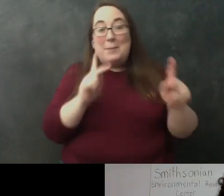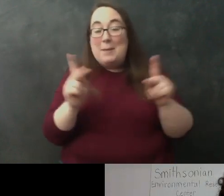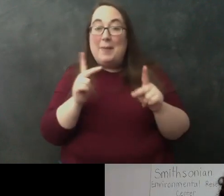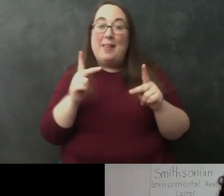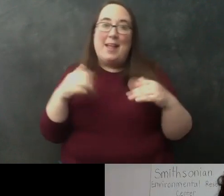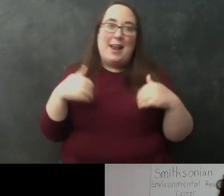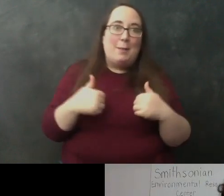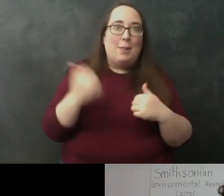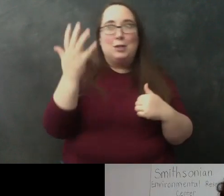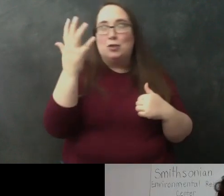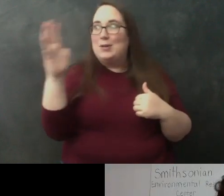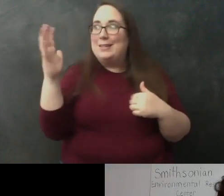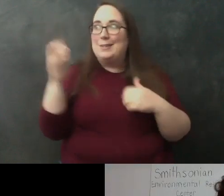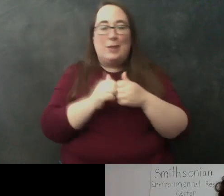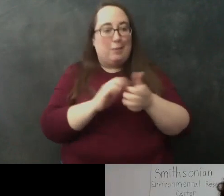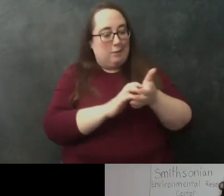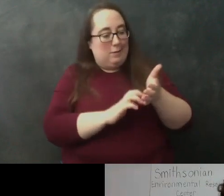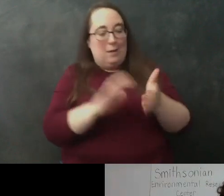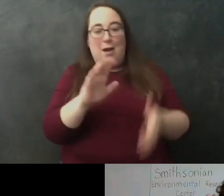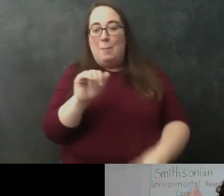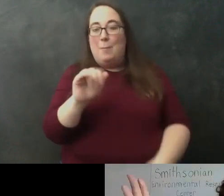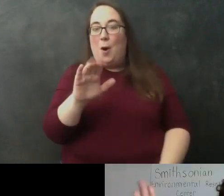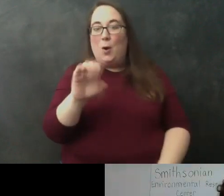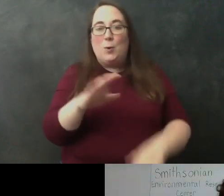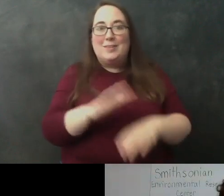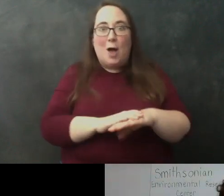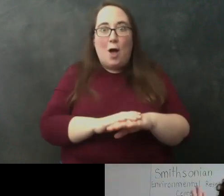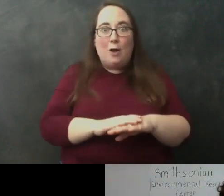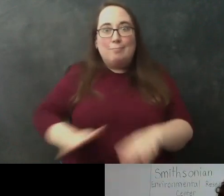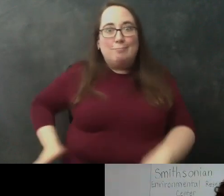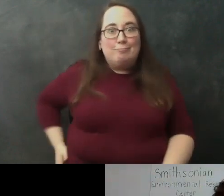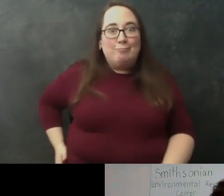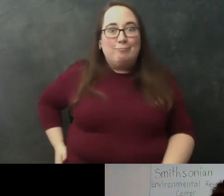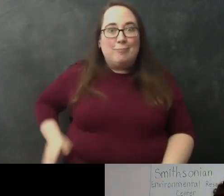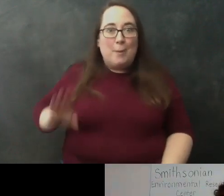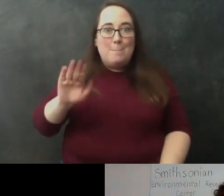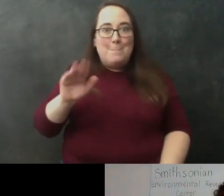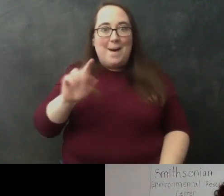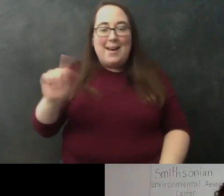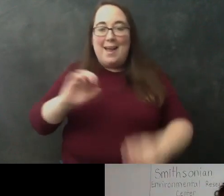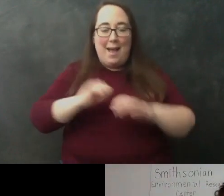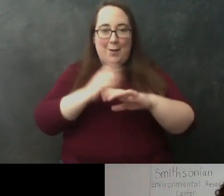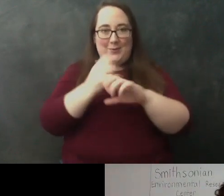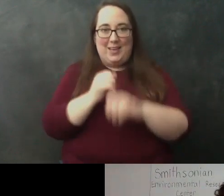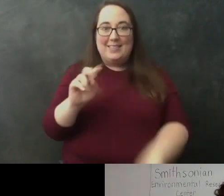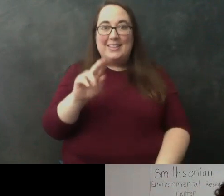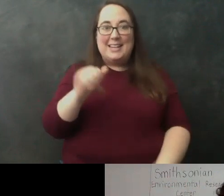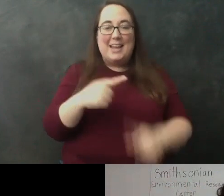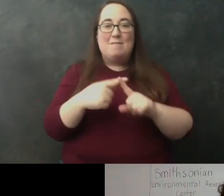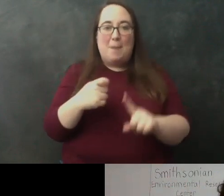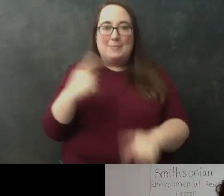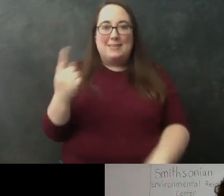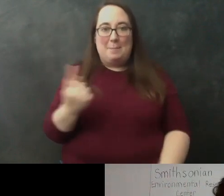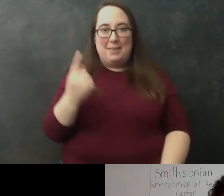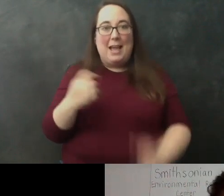around with barcodes on their butts so how do you get the barcodes how do you get the dna from something and